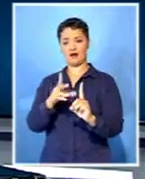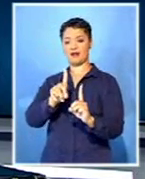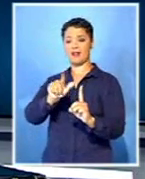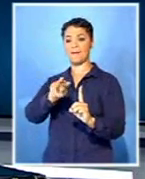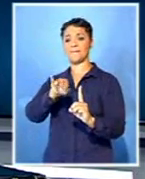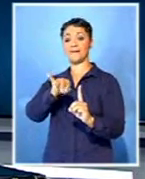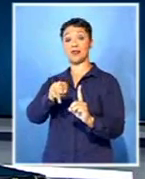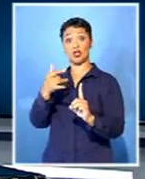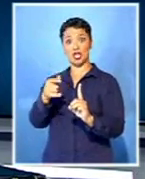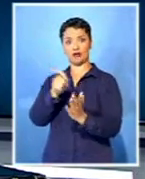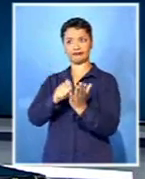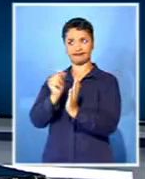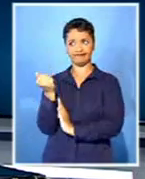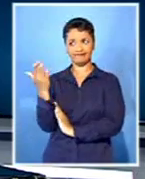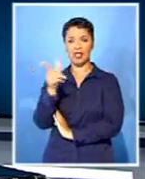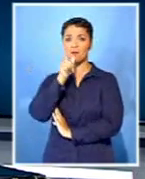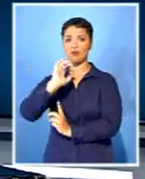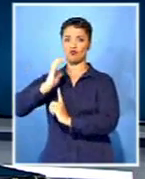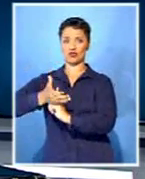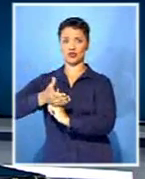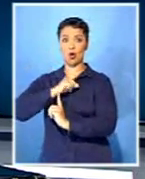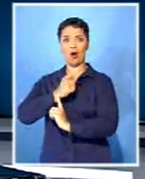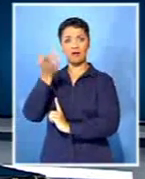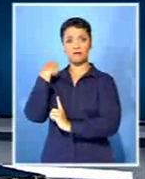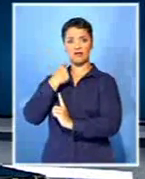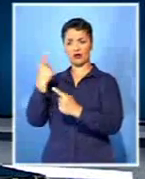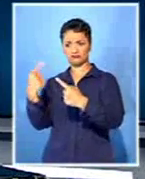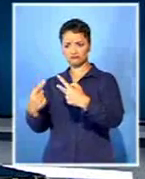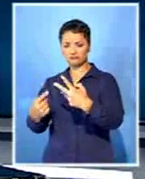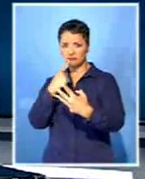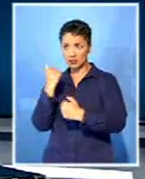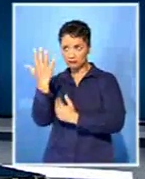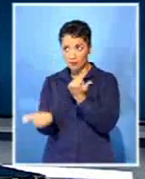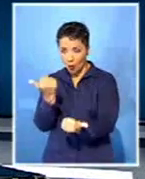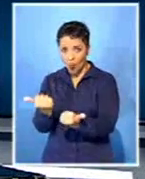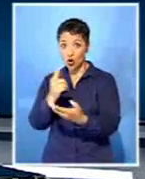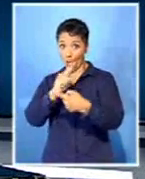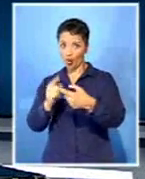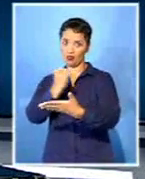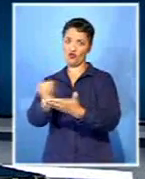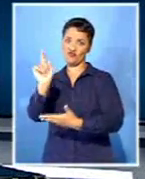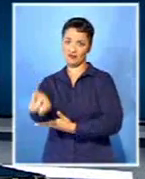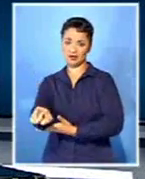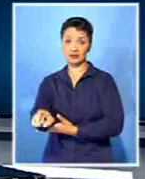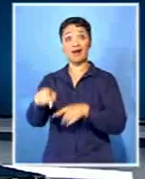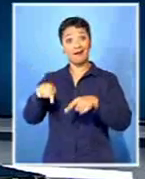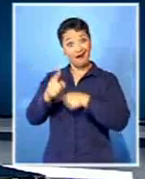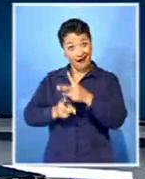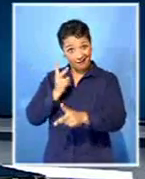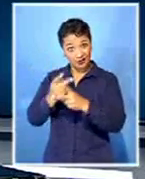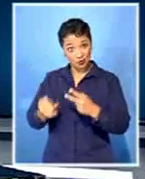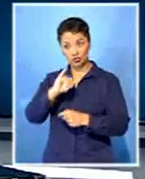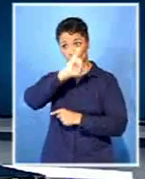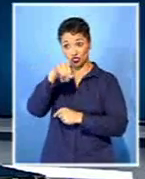the National Director of Public Prosecutions to have all charges against him withdrawn. The case was again postponed in the Johannesburg